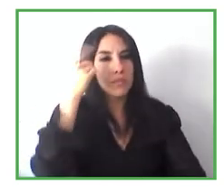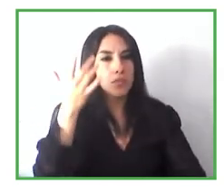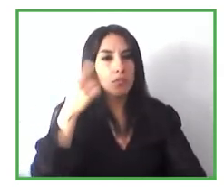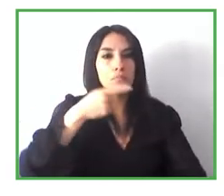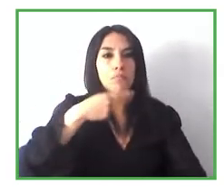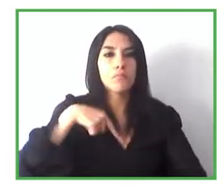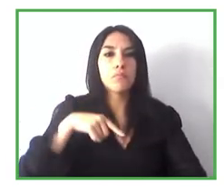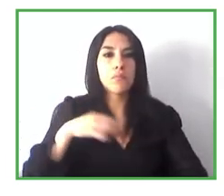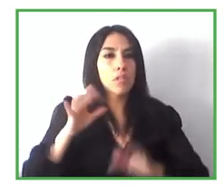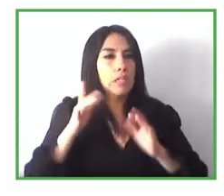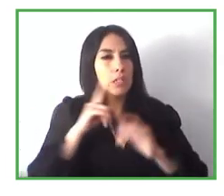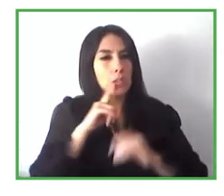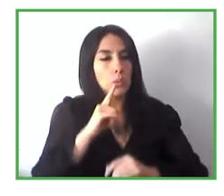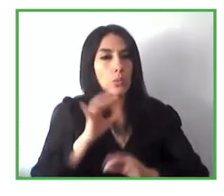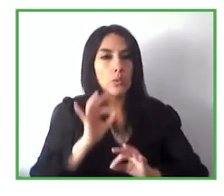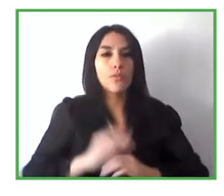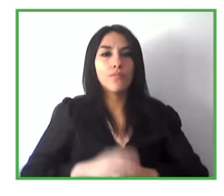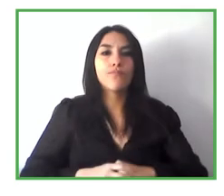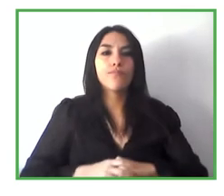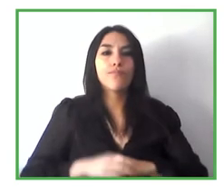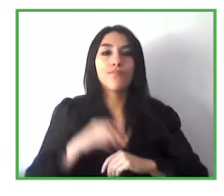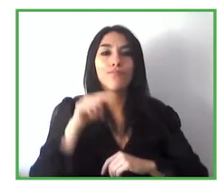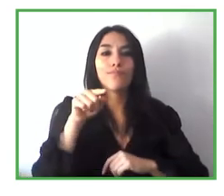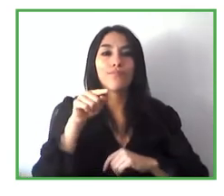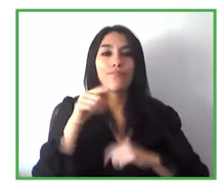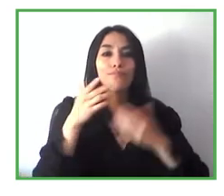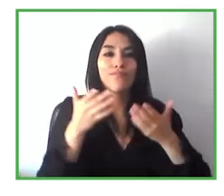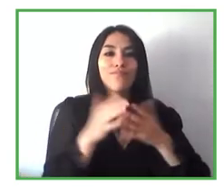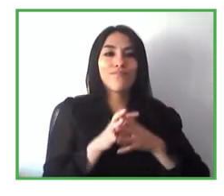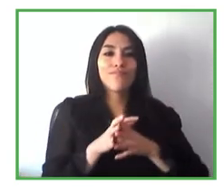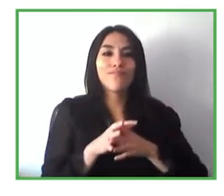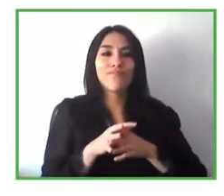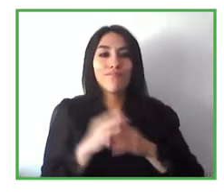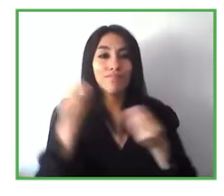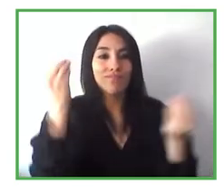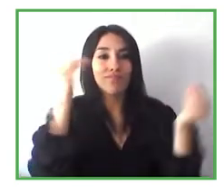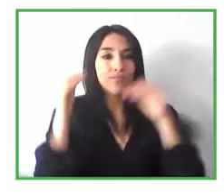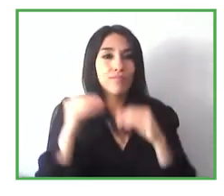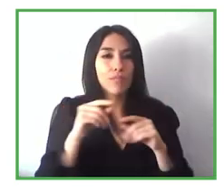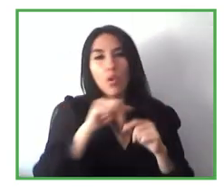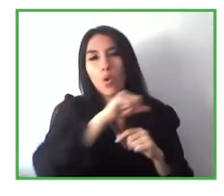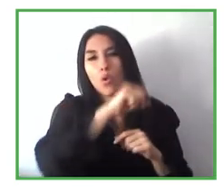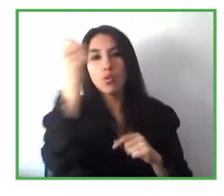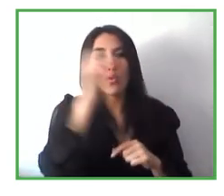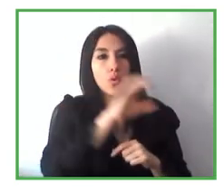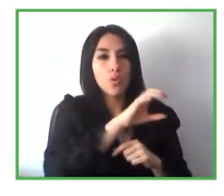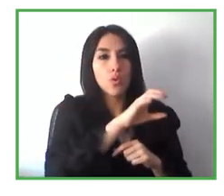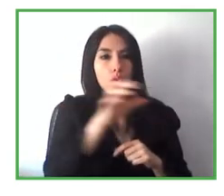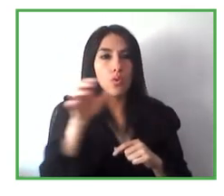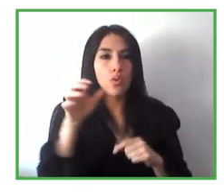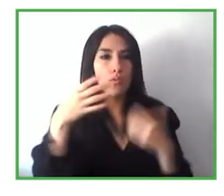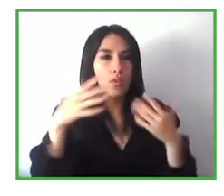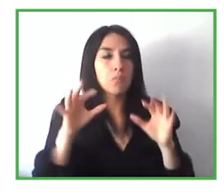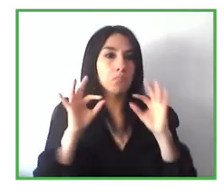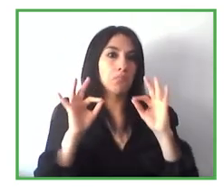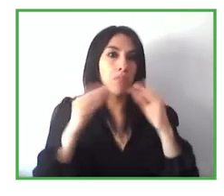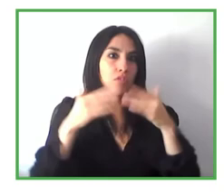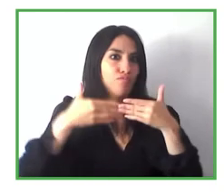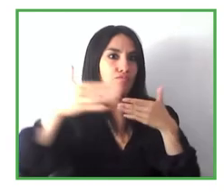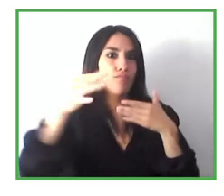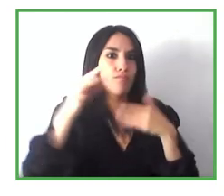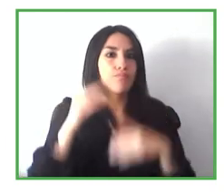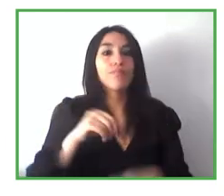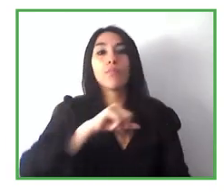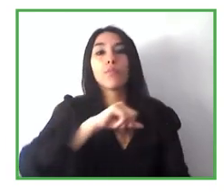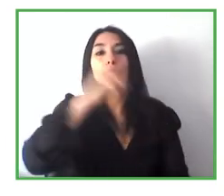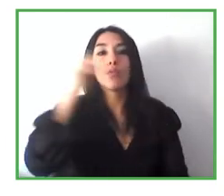I am sure that this, all of these things are going to work very well in all of the different countries. Now I'm going to